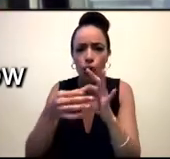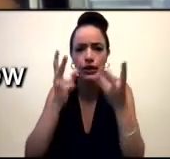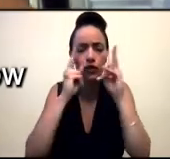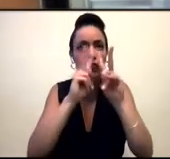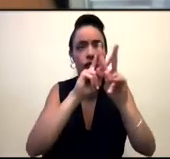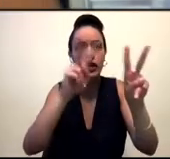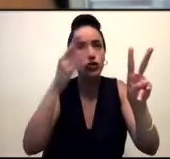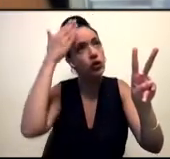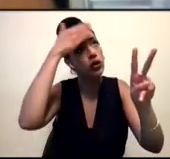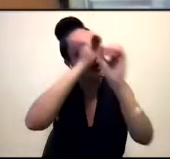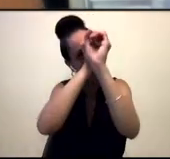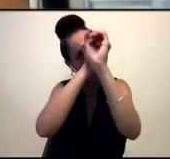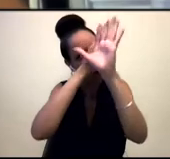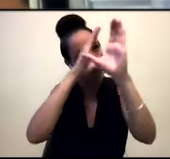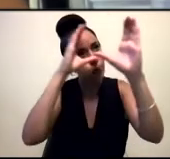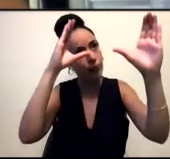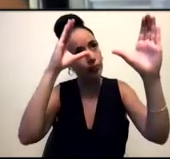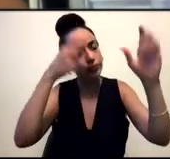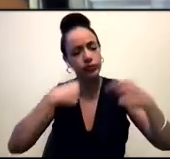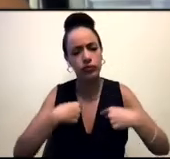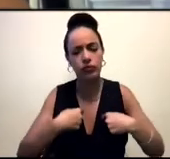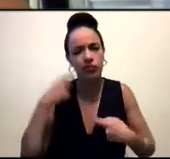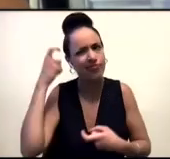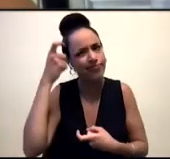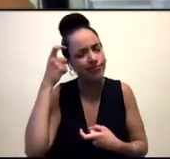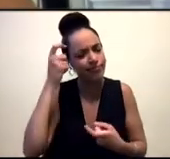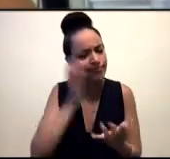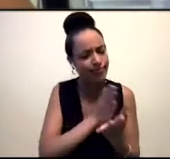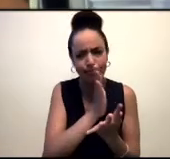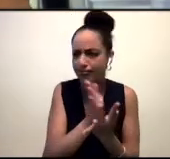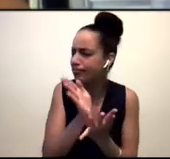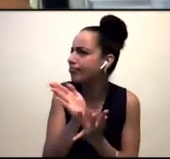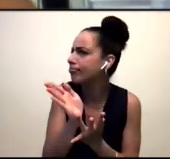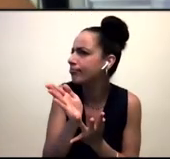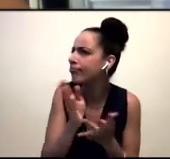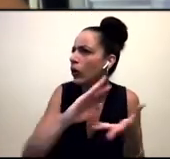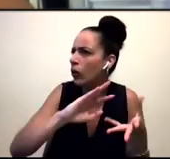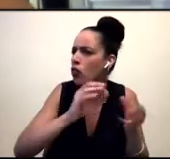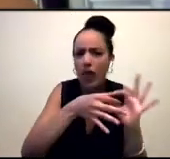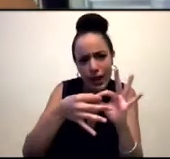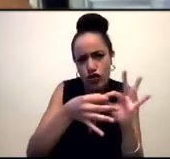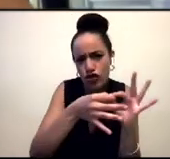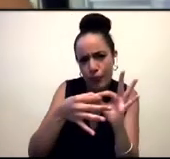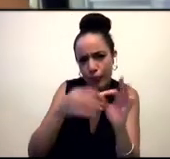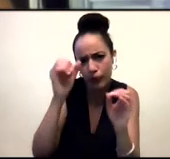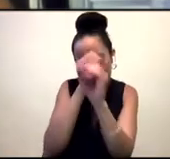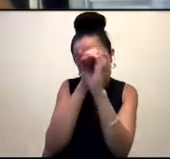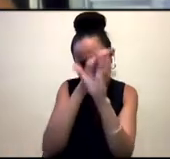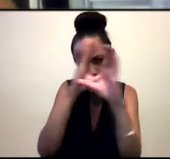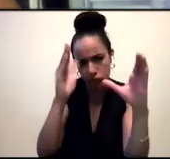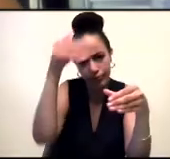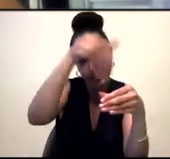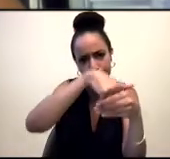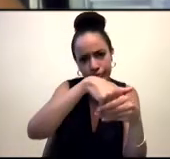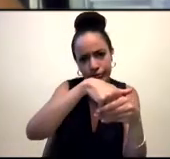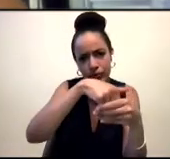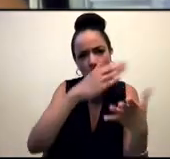about what my medium is and about relationships, all of my projects really center along the idea of some kind of